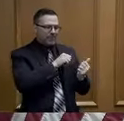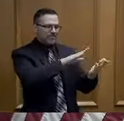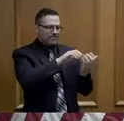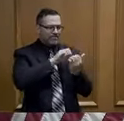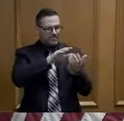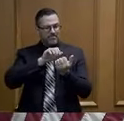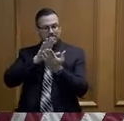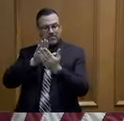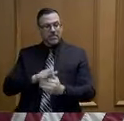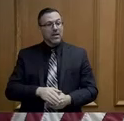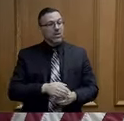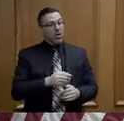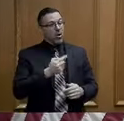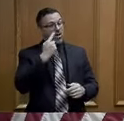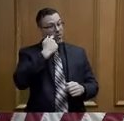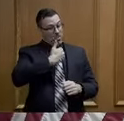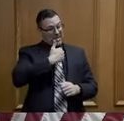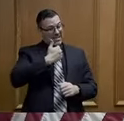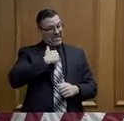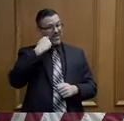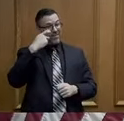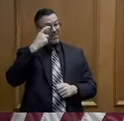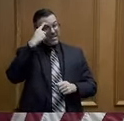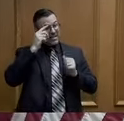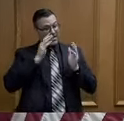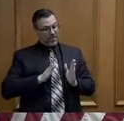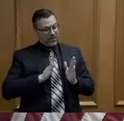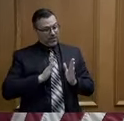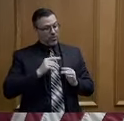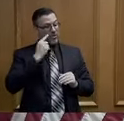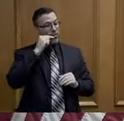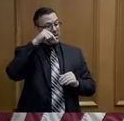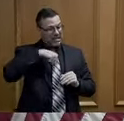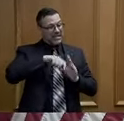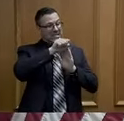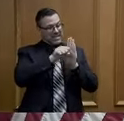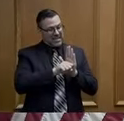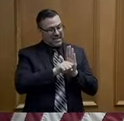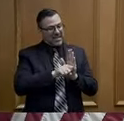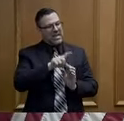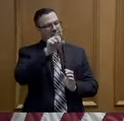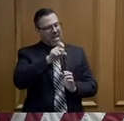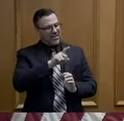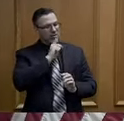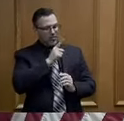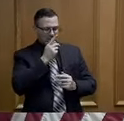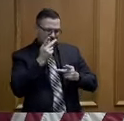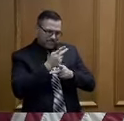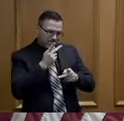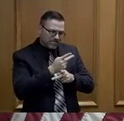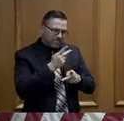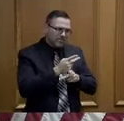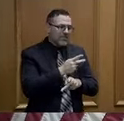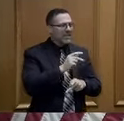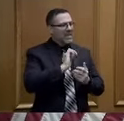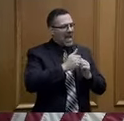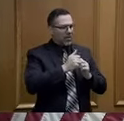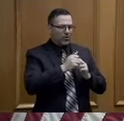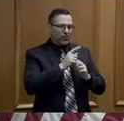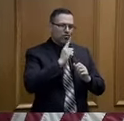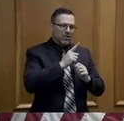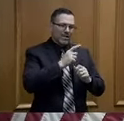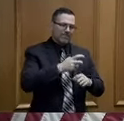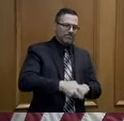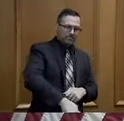me as governor to rethink our approach as it has developed to attacking this in a more aggressive way. So today I'm